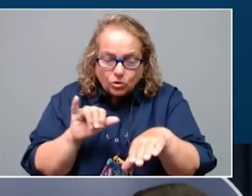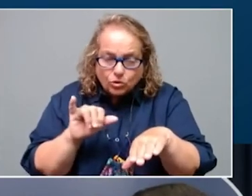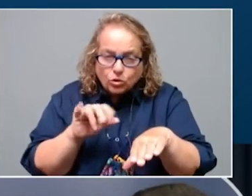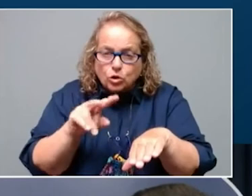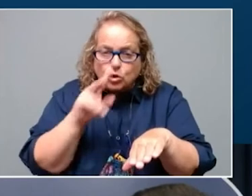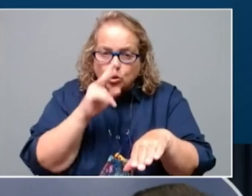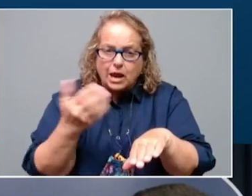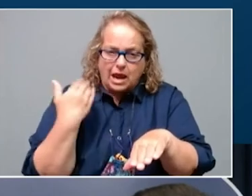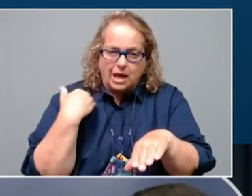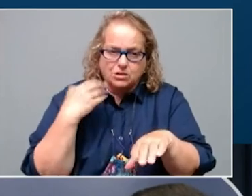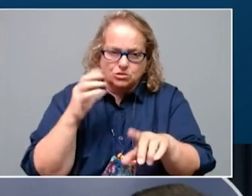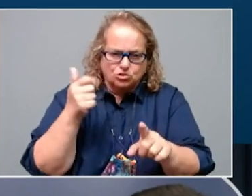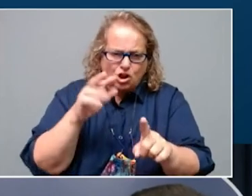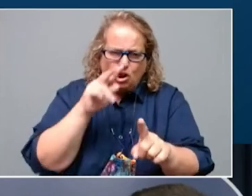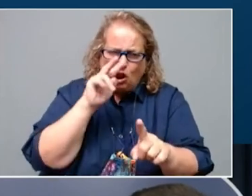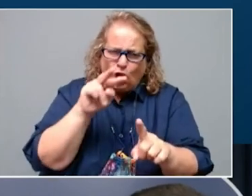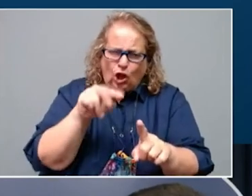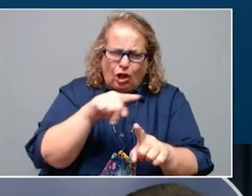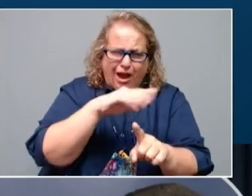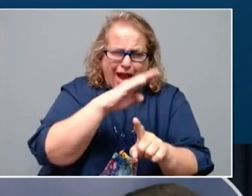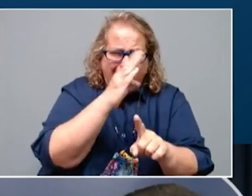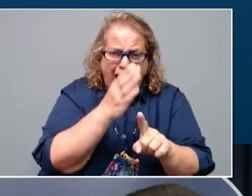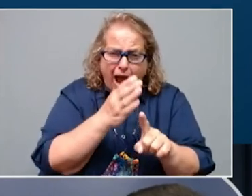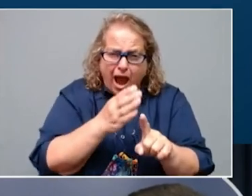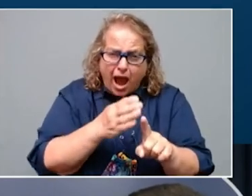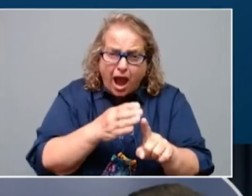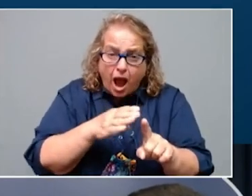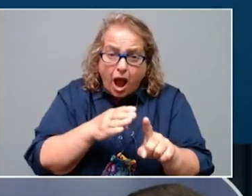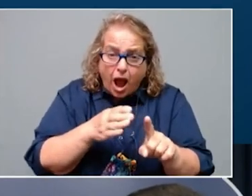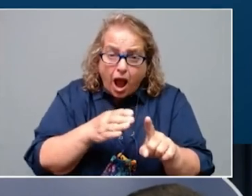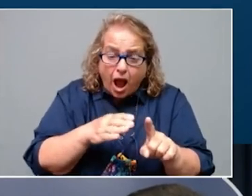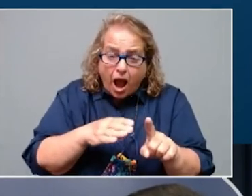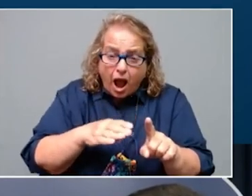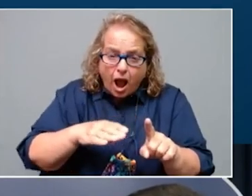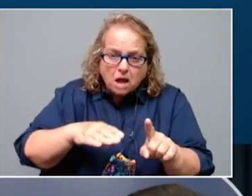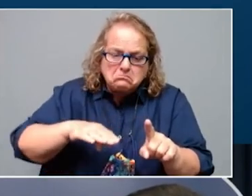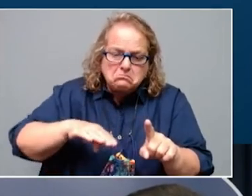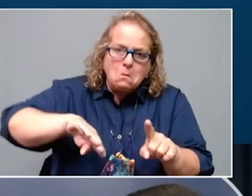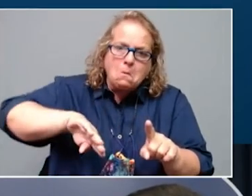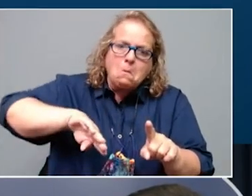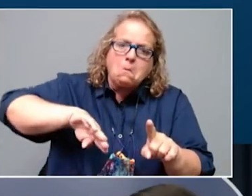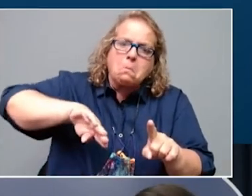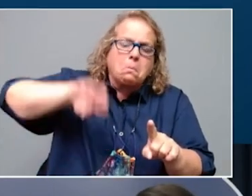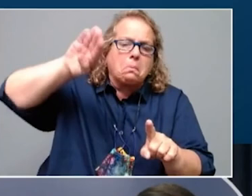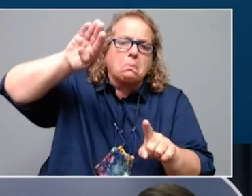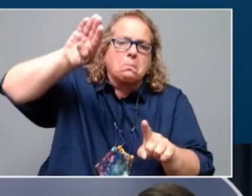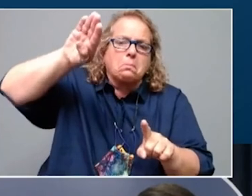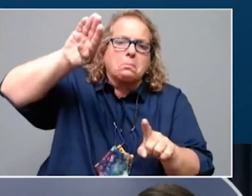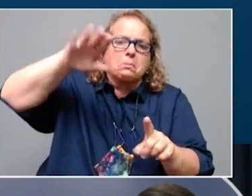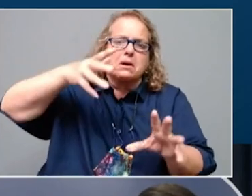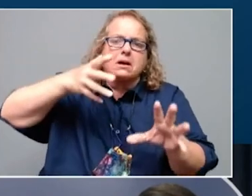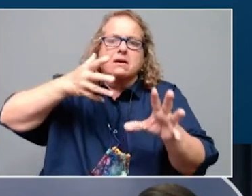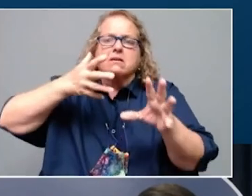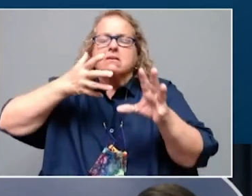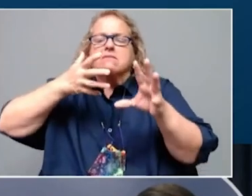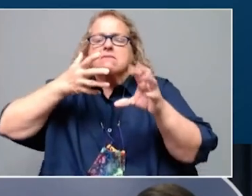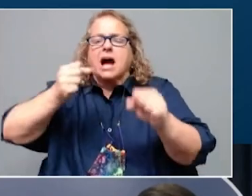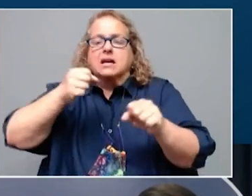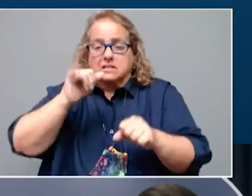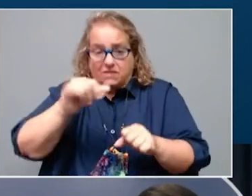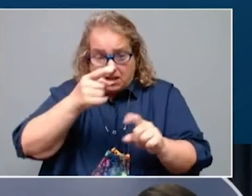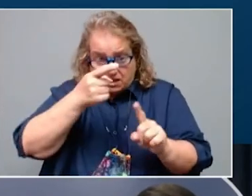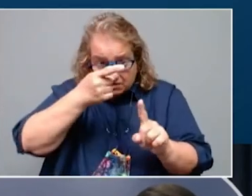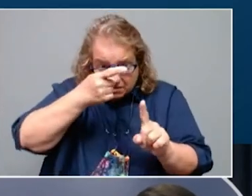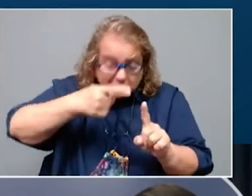as well as two EMS teams to assist in transferring patients between hospitals. If approved, Bashir said one of those FEMA teams